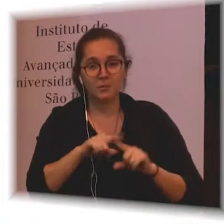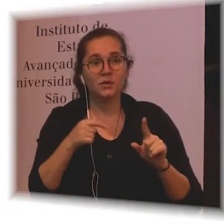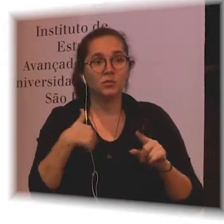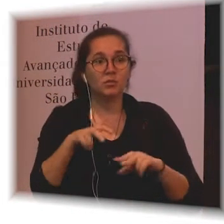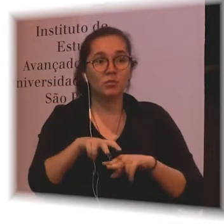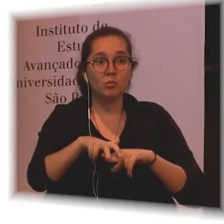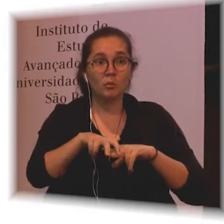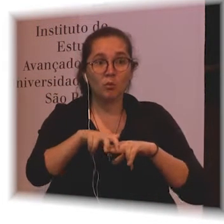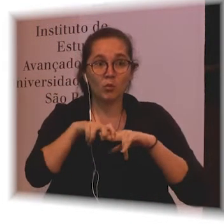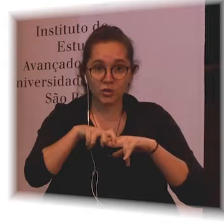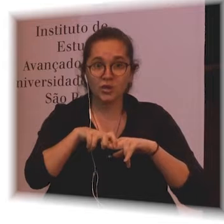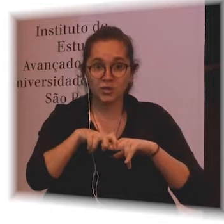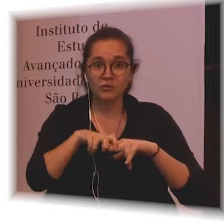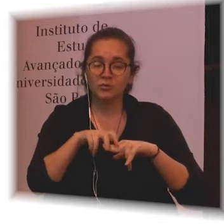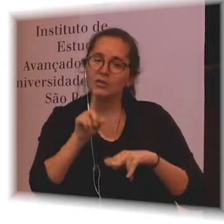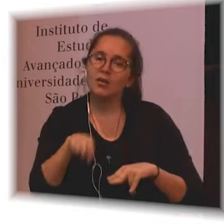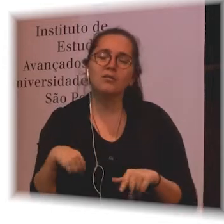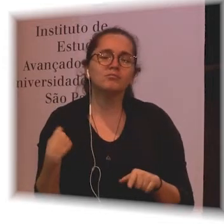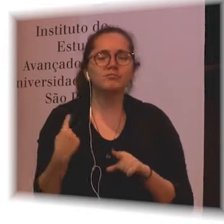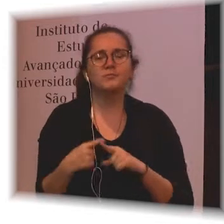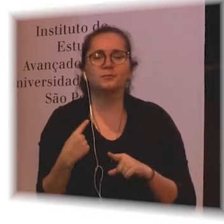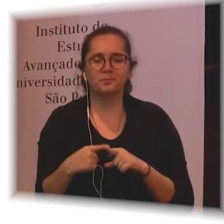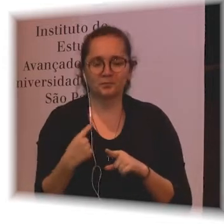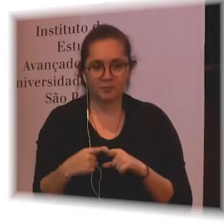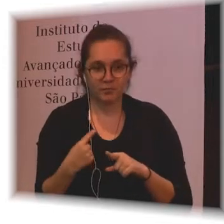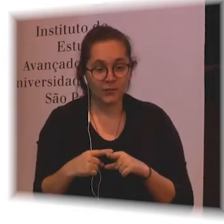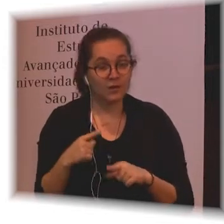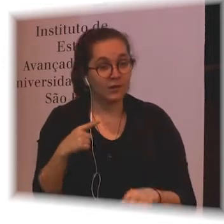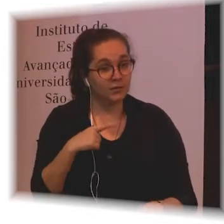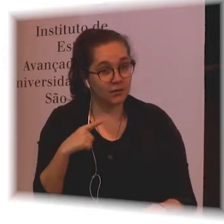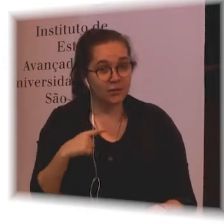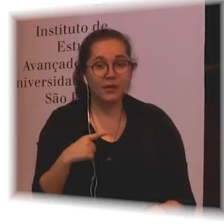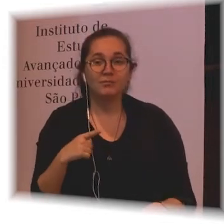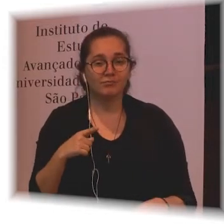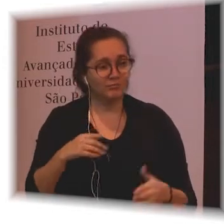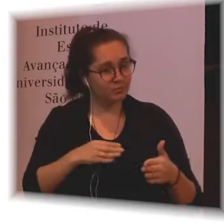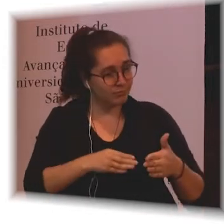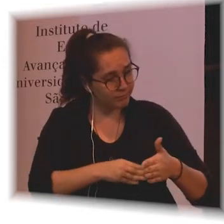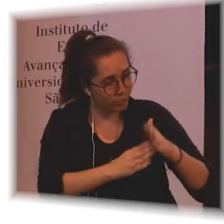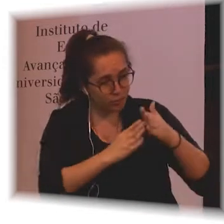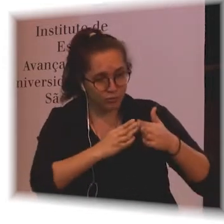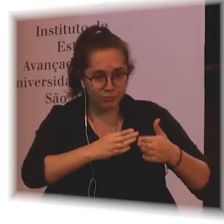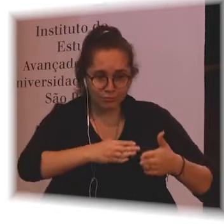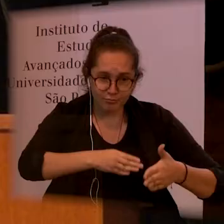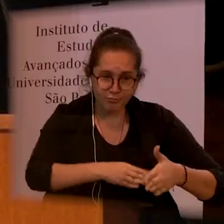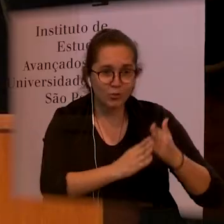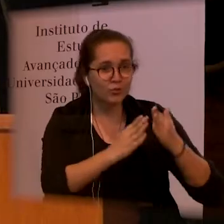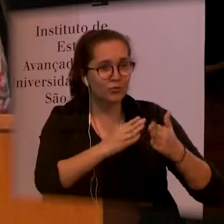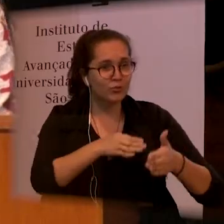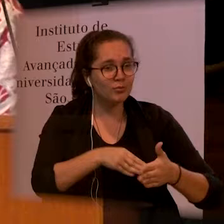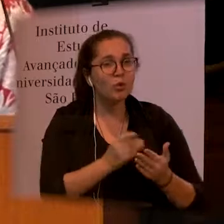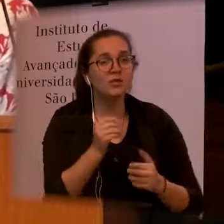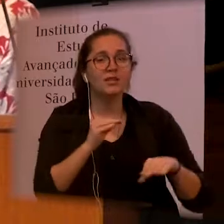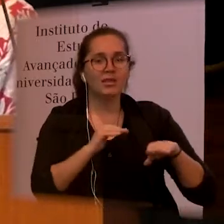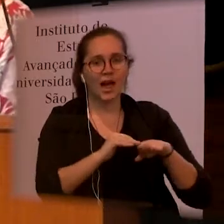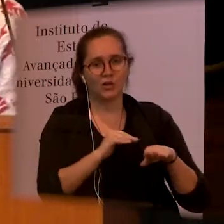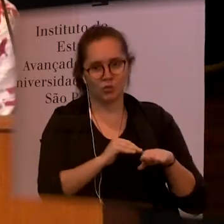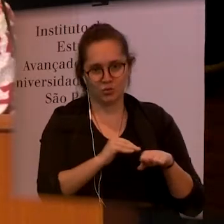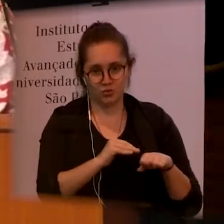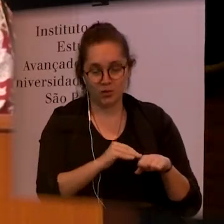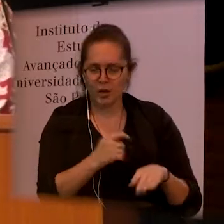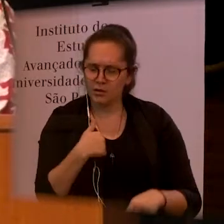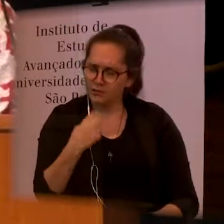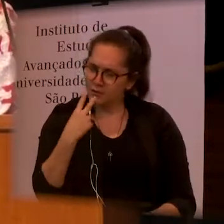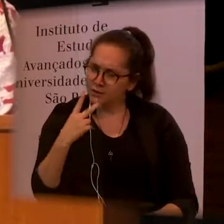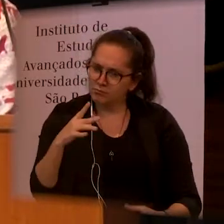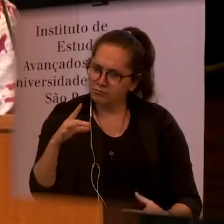such big data gaps. And so, as a researcher, I found that really inspiring and really motivating, because I can see that there is